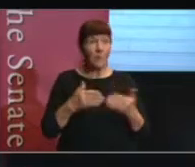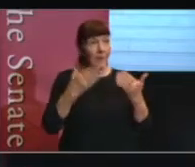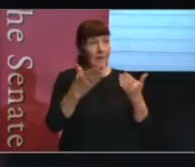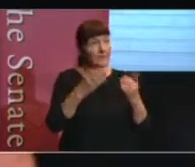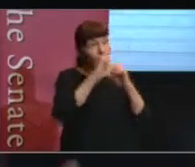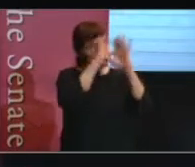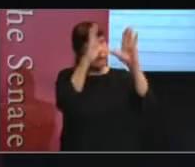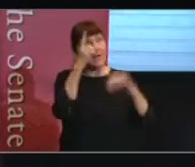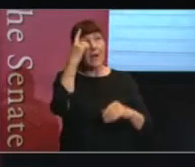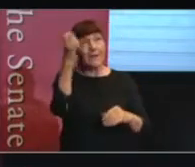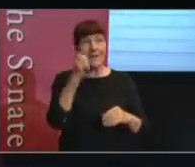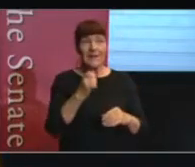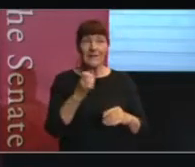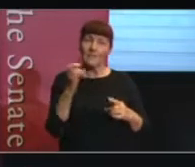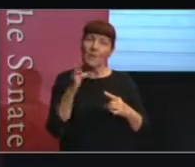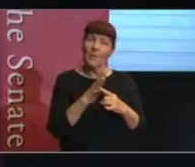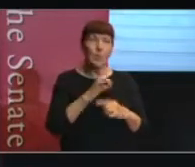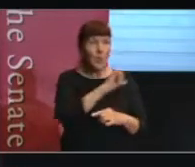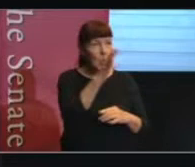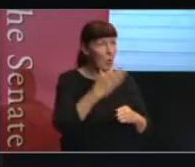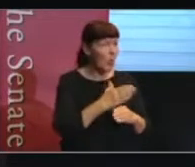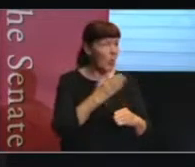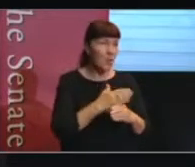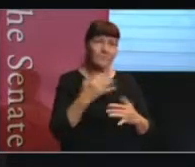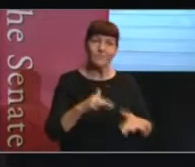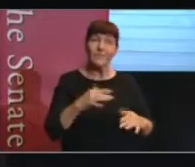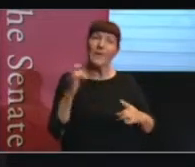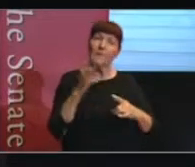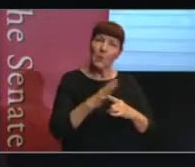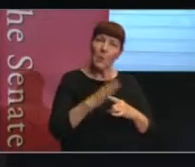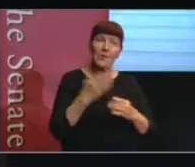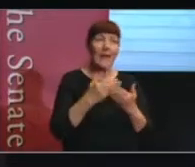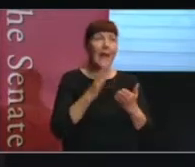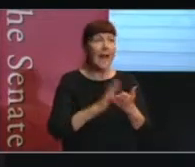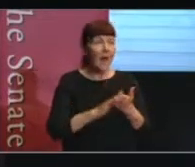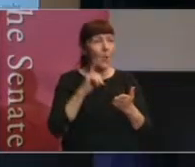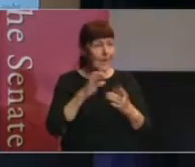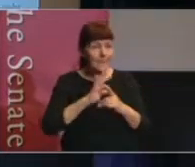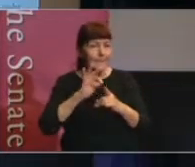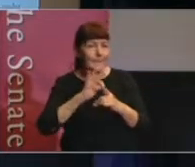of how important your work is and where we might look to make further investments.